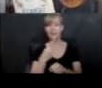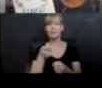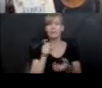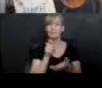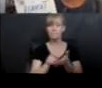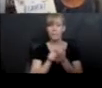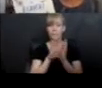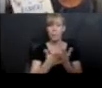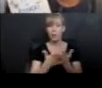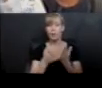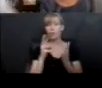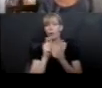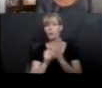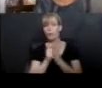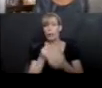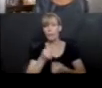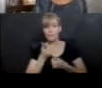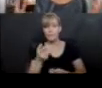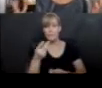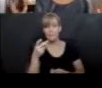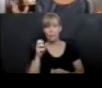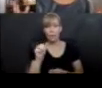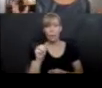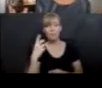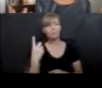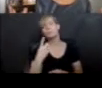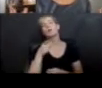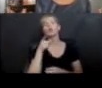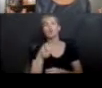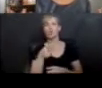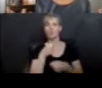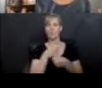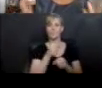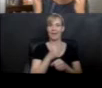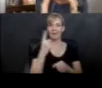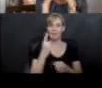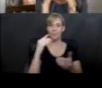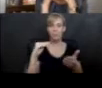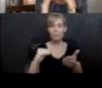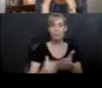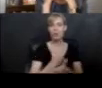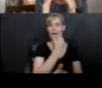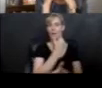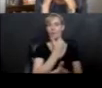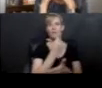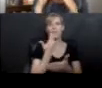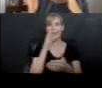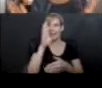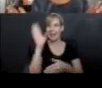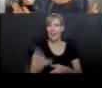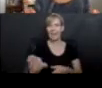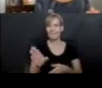or a poem or whatever it is, you're making something that wasn't there before. That's like amazing.